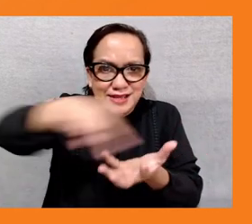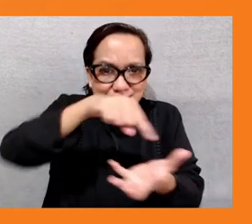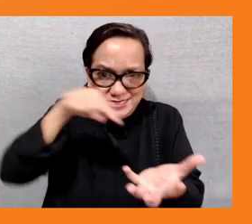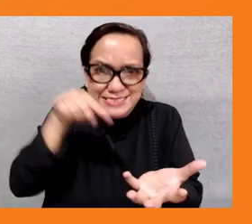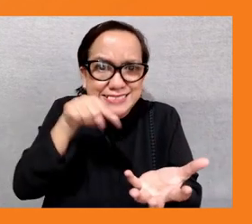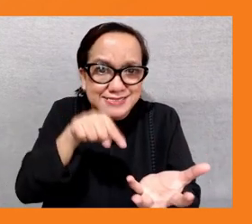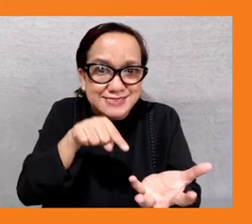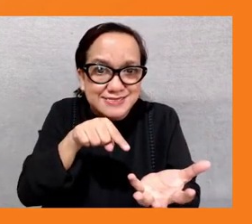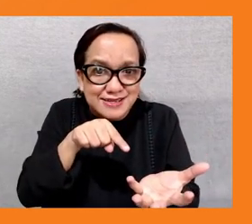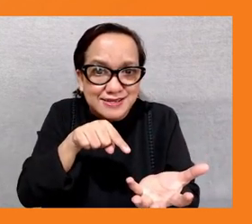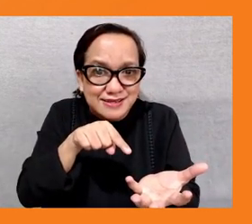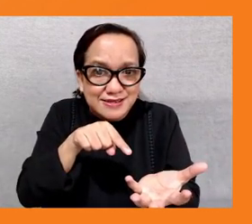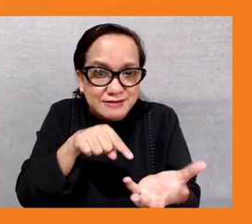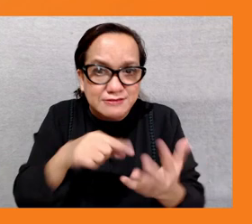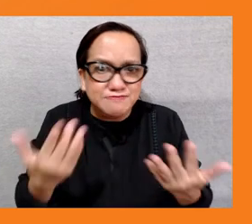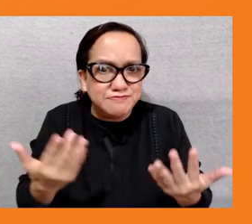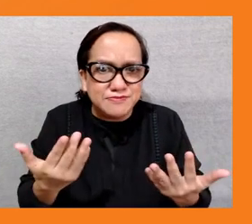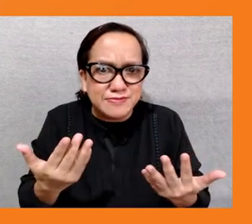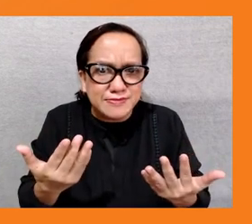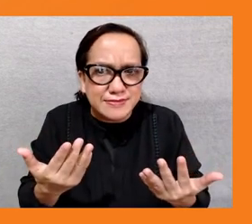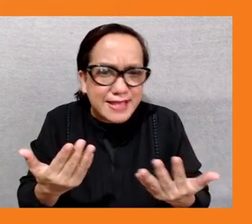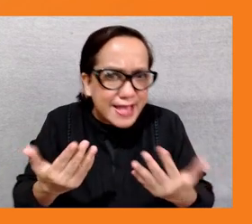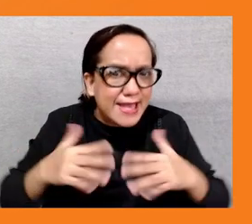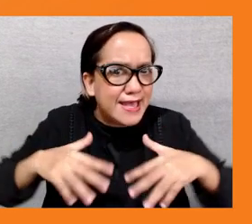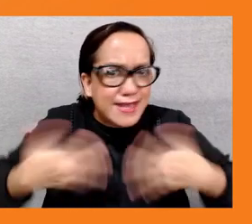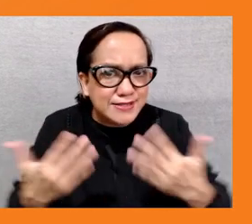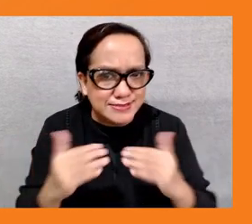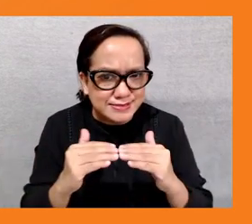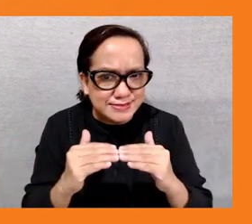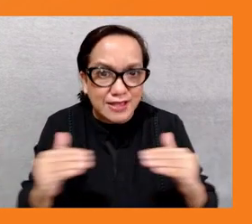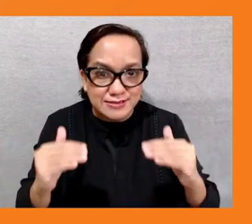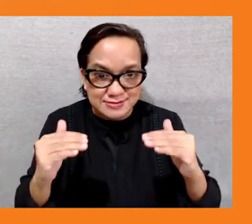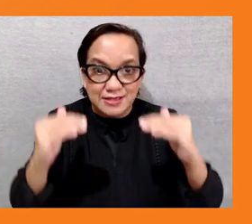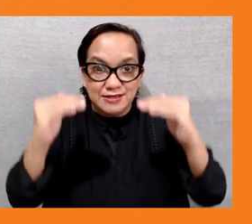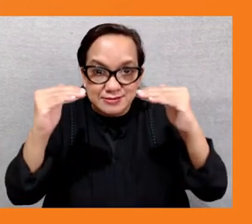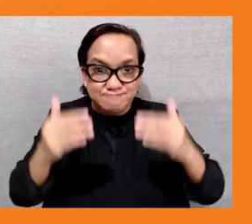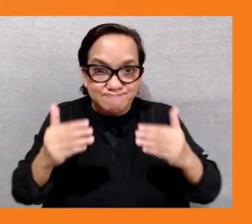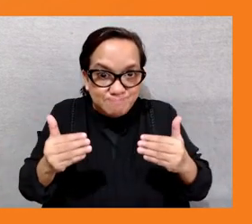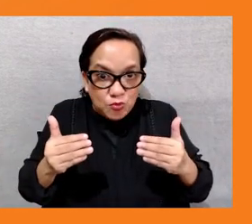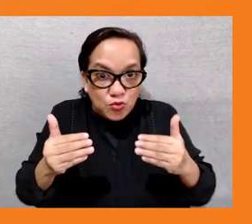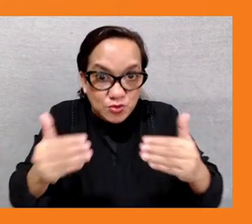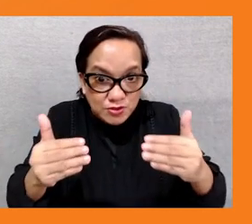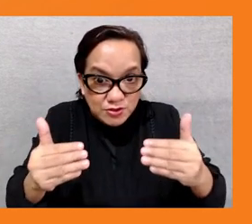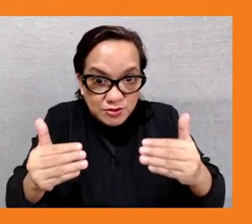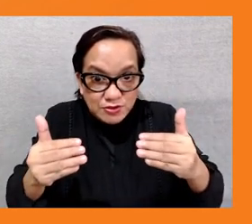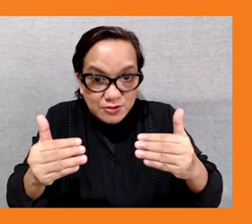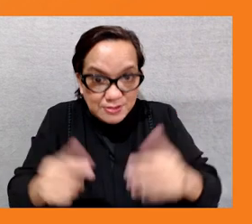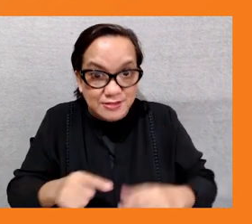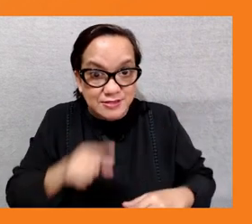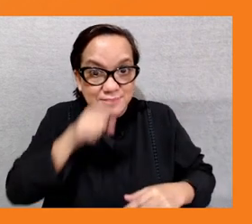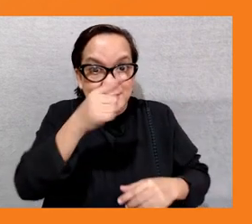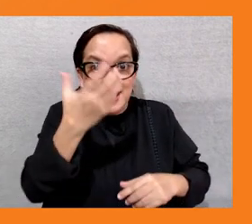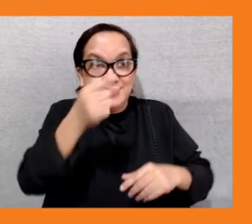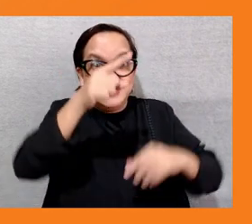flow on effects out to the subnational level the national level the and even the regional level and particularly issues